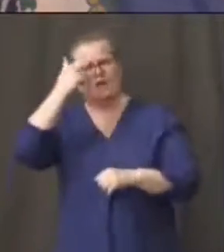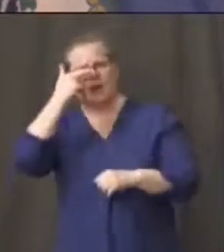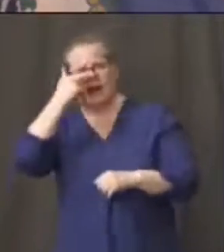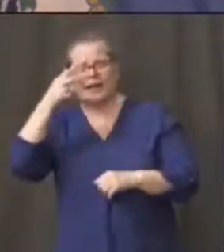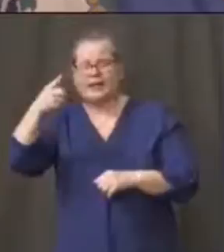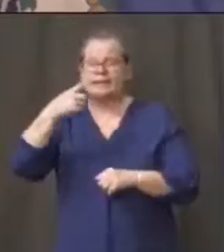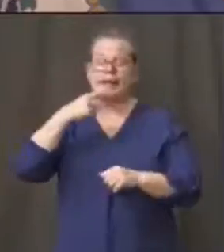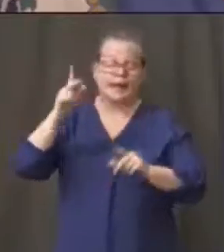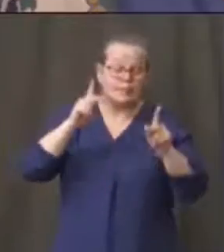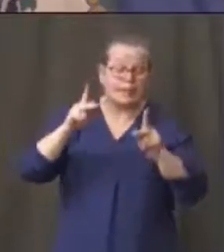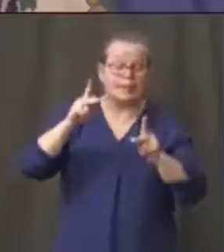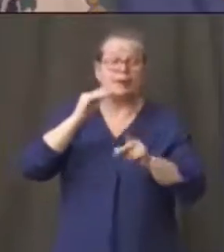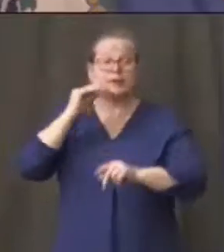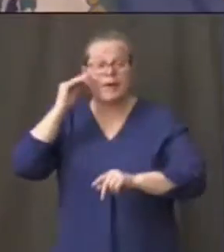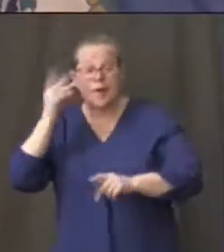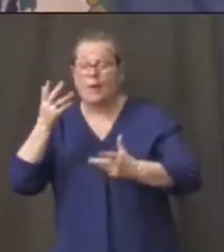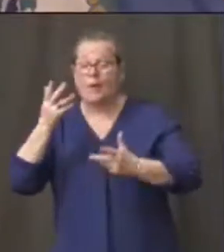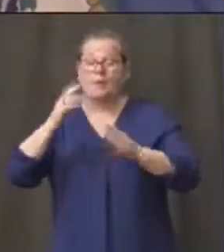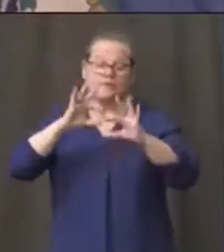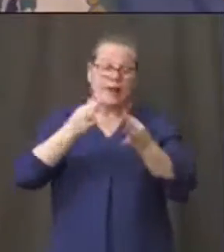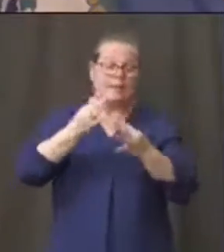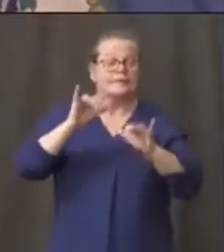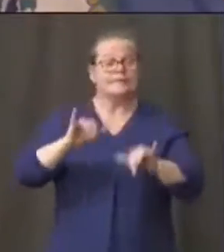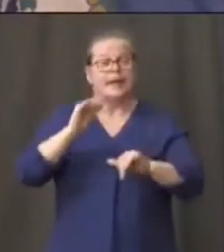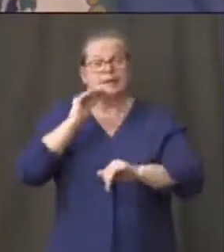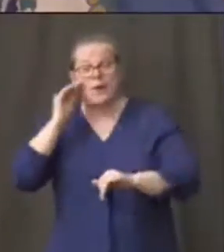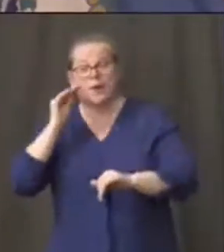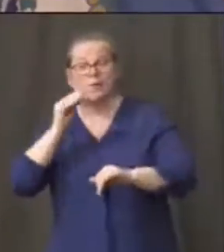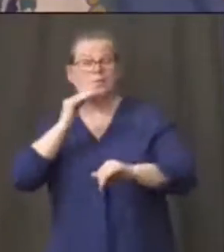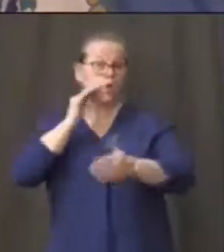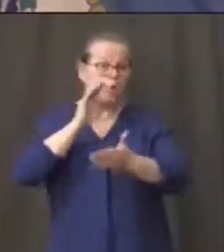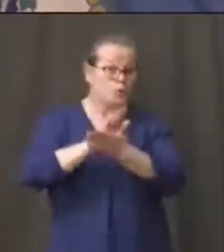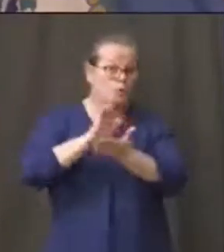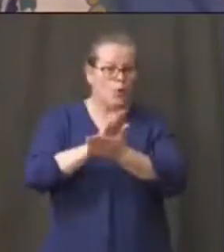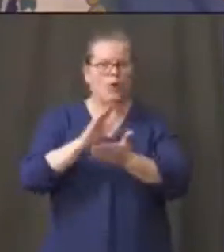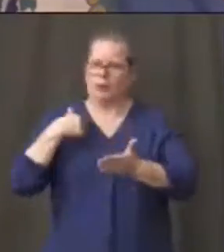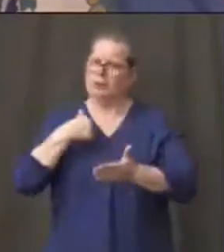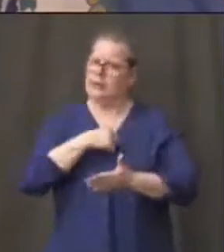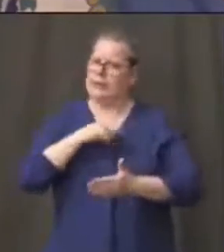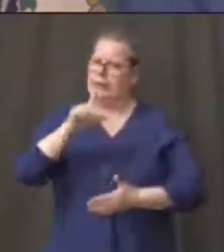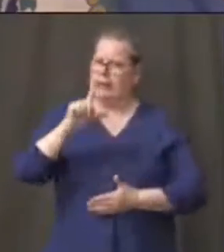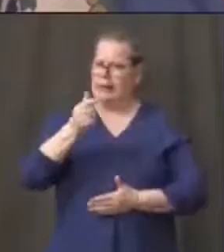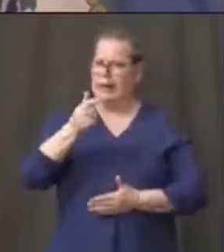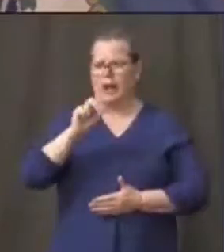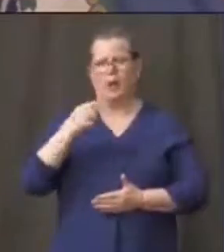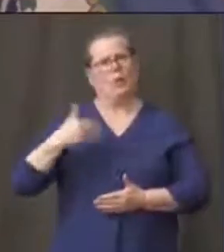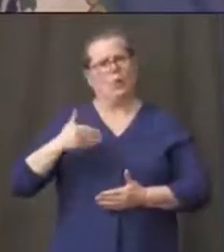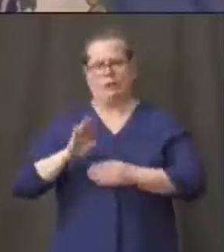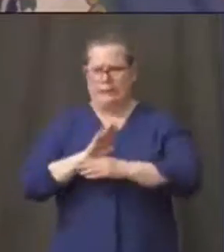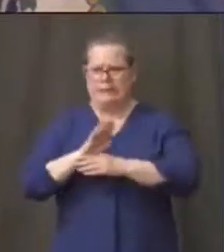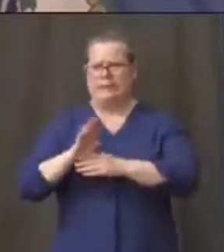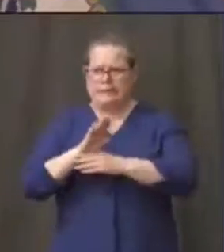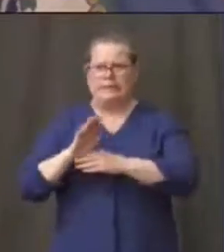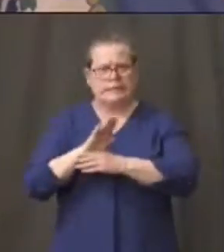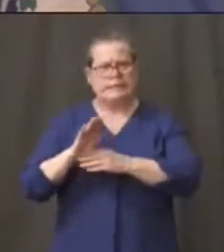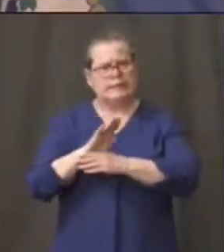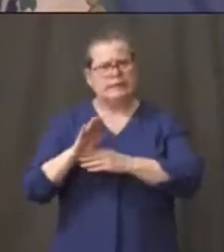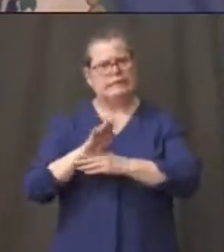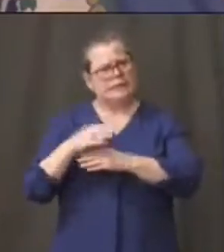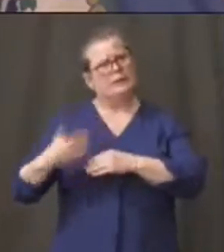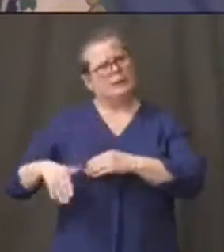and more homeschooling um this is a pretty busy time for lego and all the incredibly complicated um